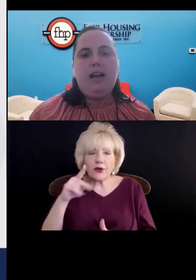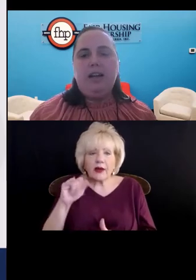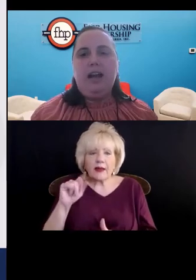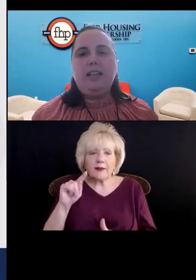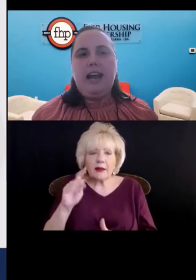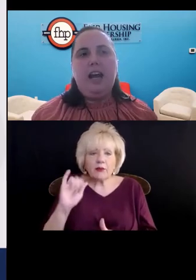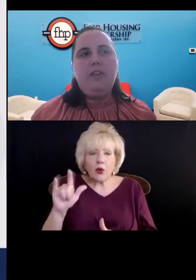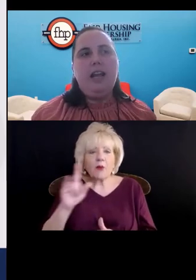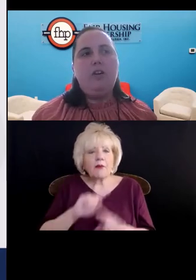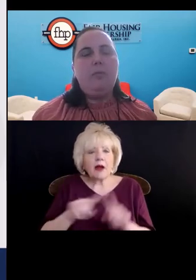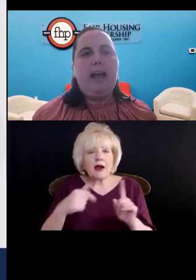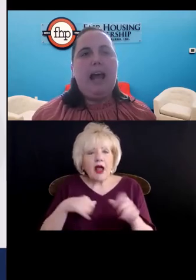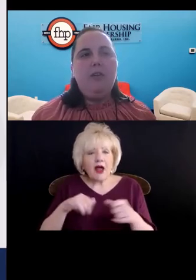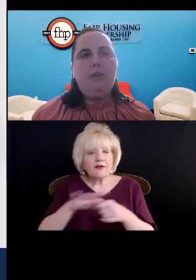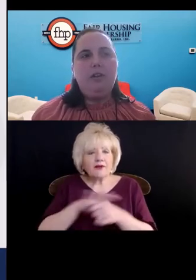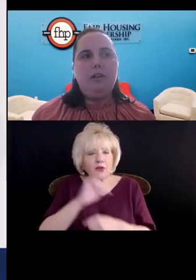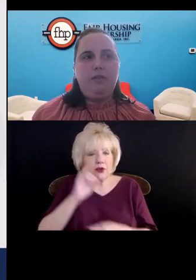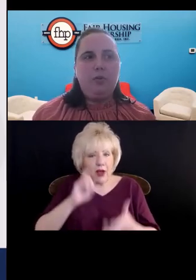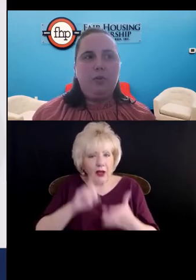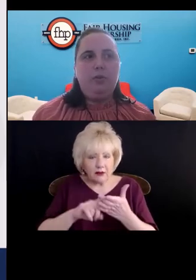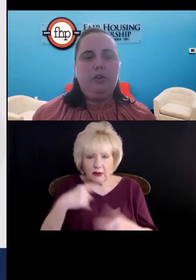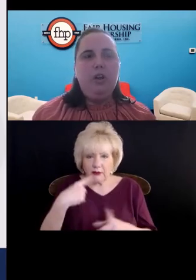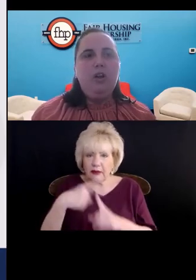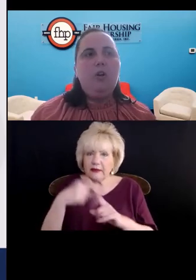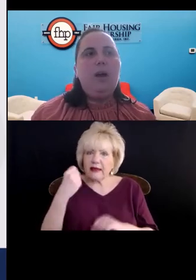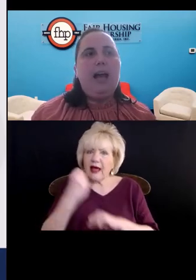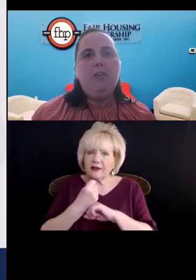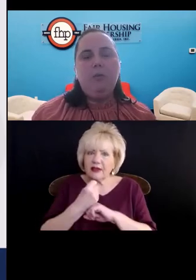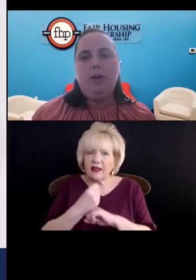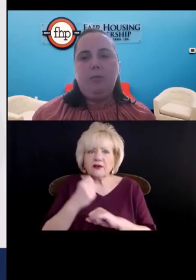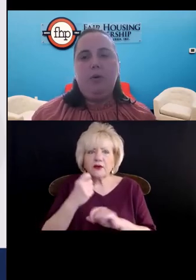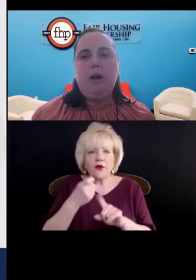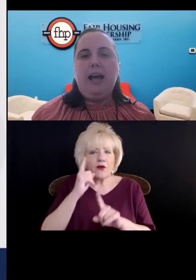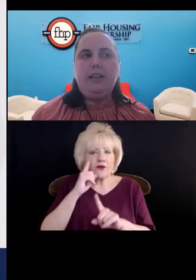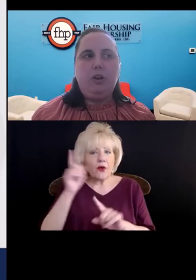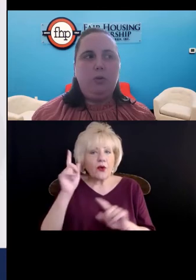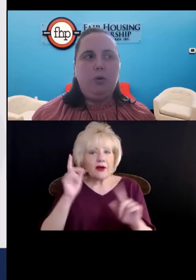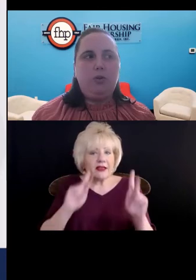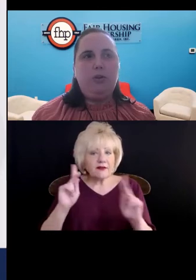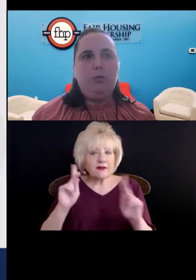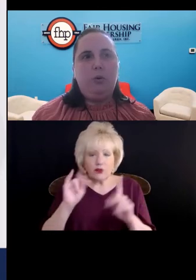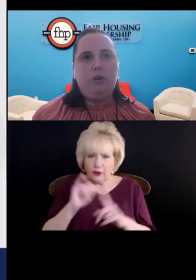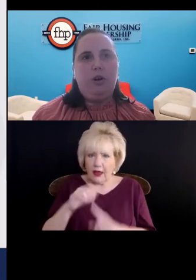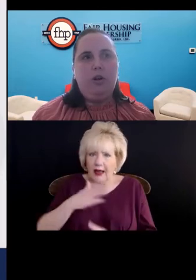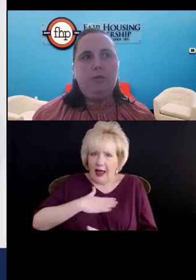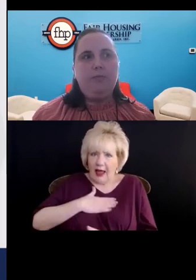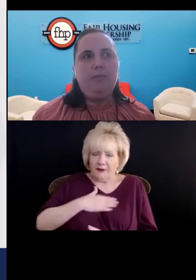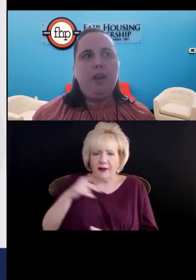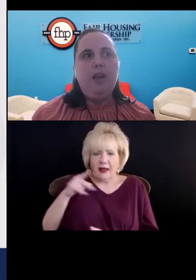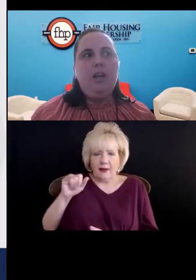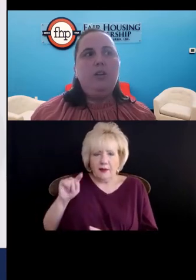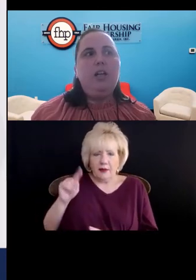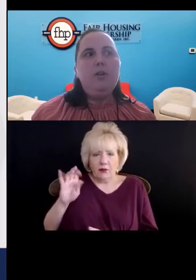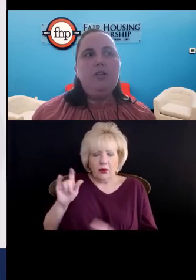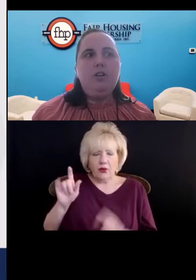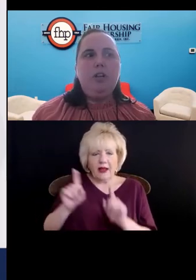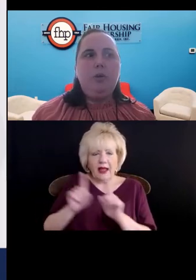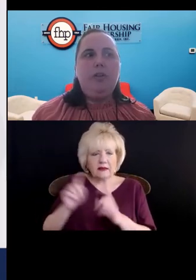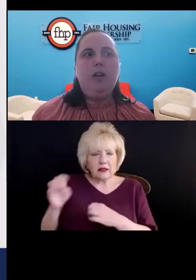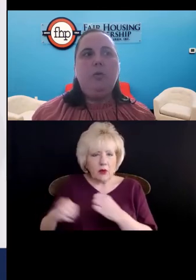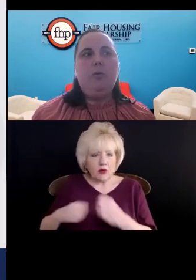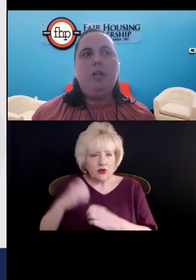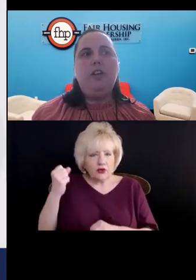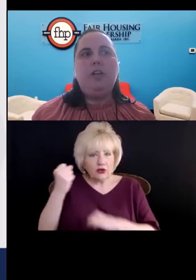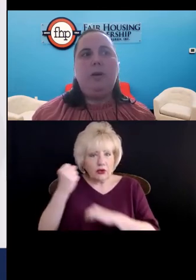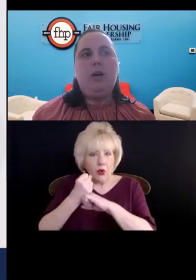fully recognize and advocate on behalf of individuals who have a pit bull as their emotional support dog. So let me show